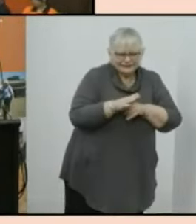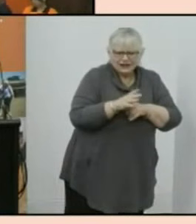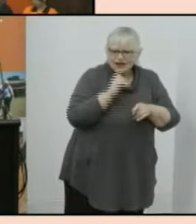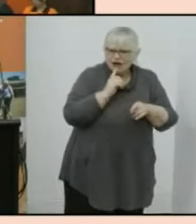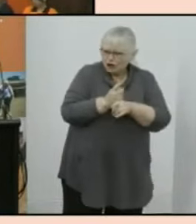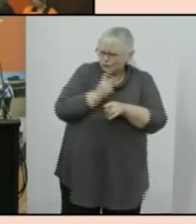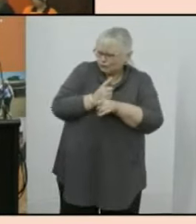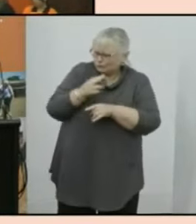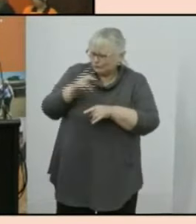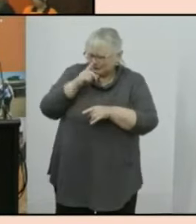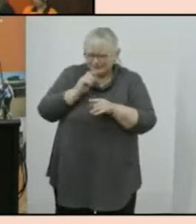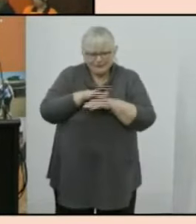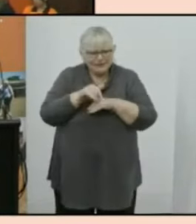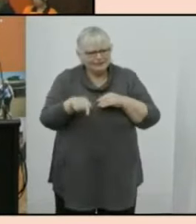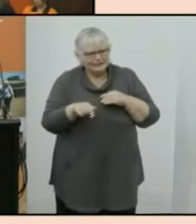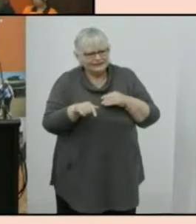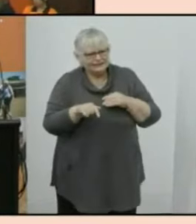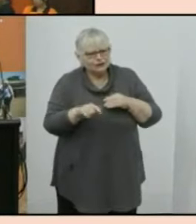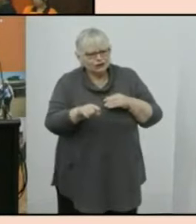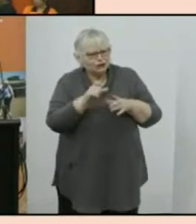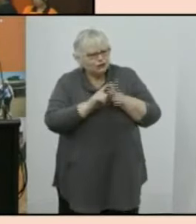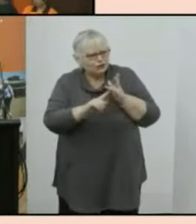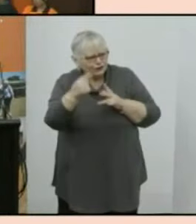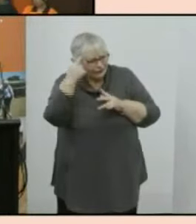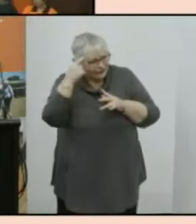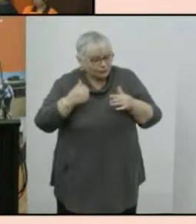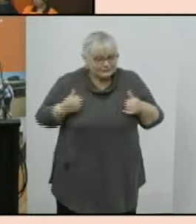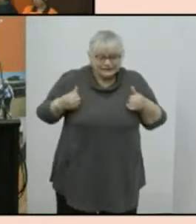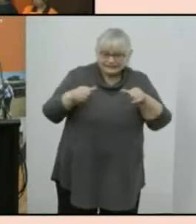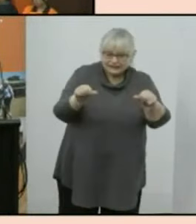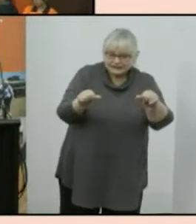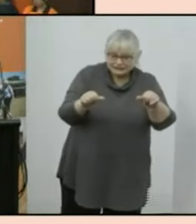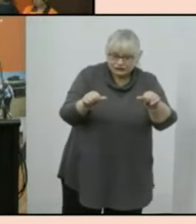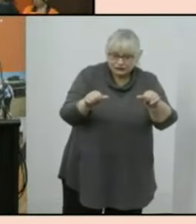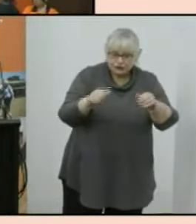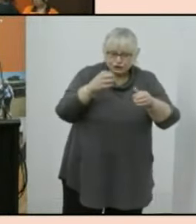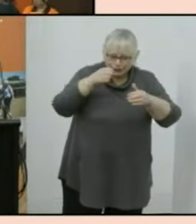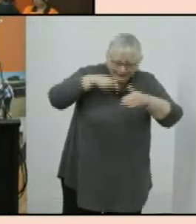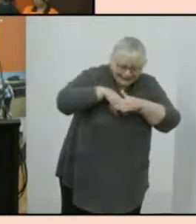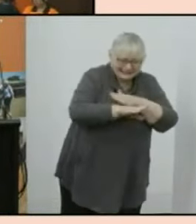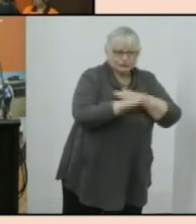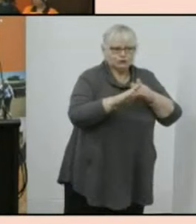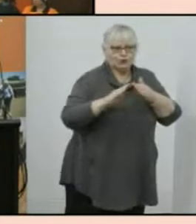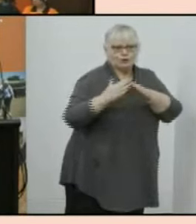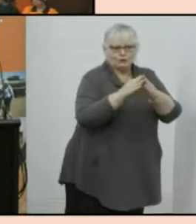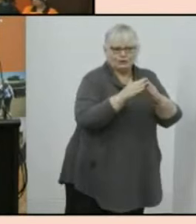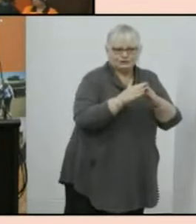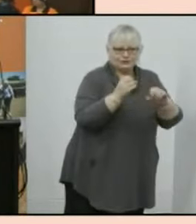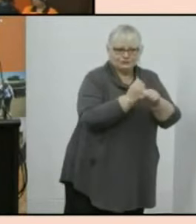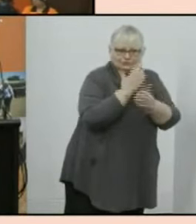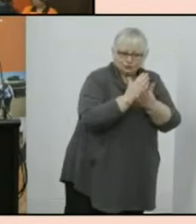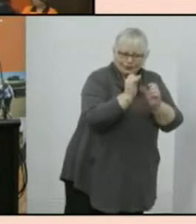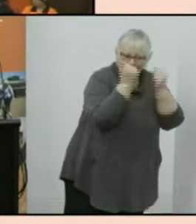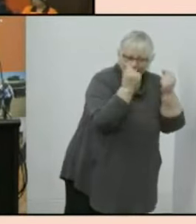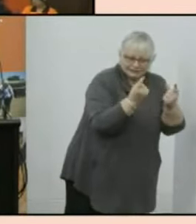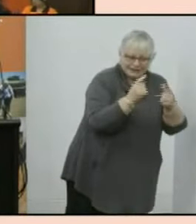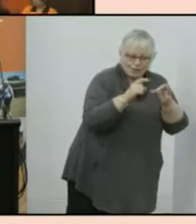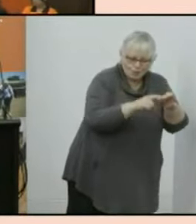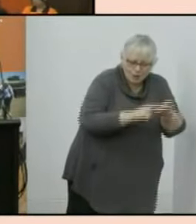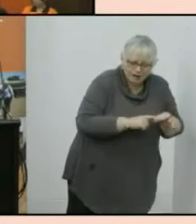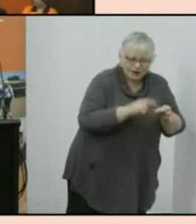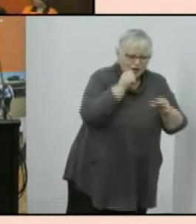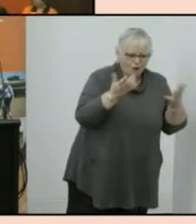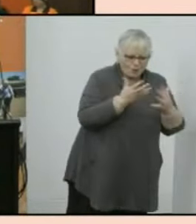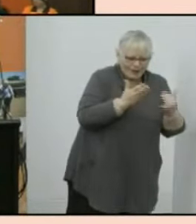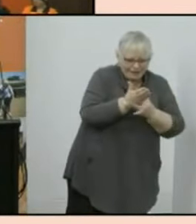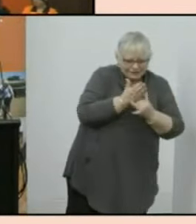census about this and do you think it was a success being able to get into community make sure they understand and make sure they know where to